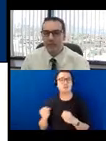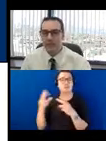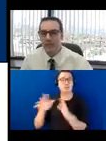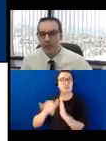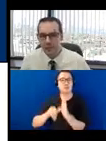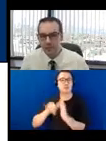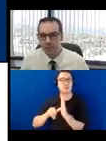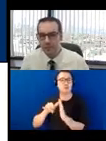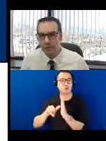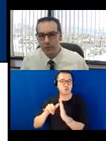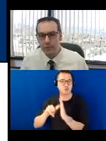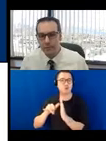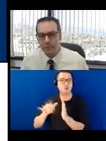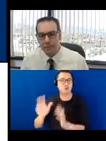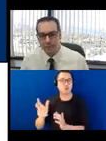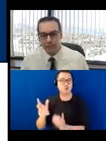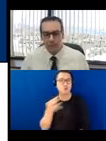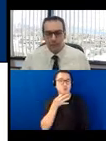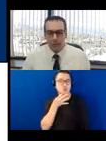page in the very near future.